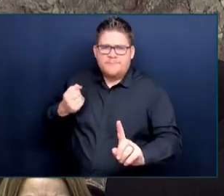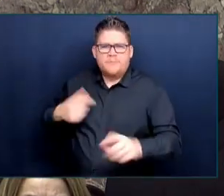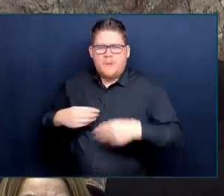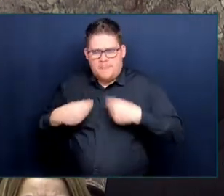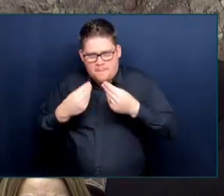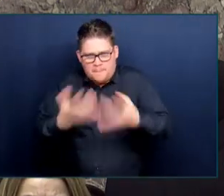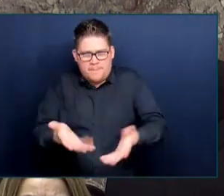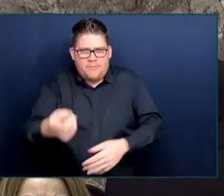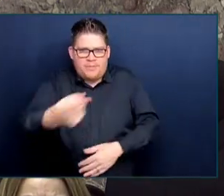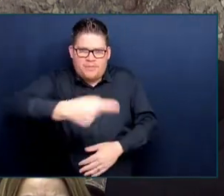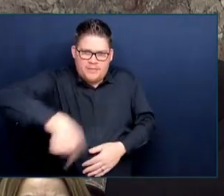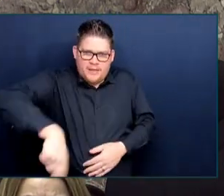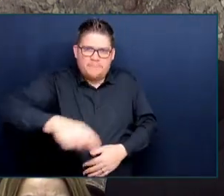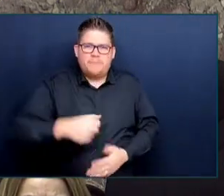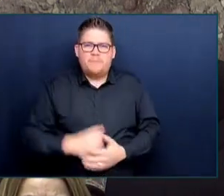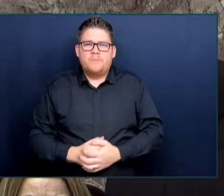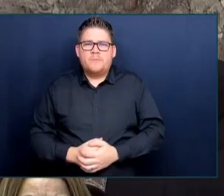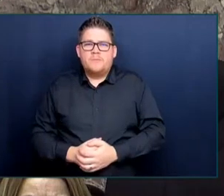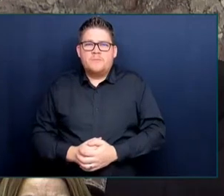health care workers across BC.